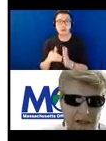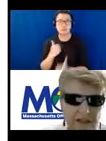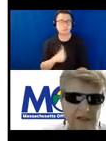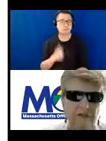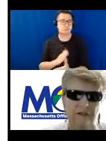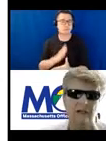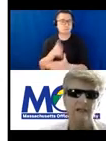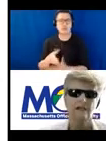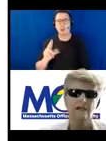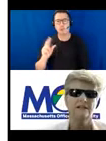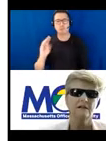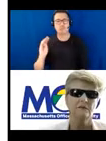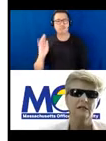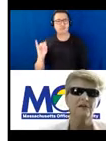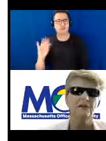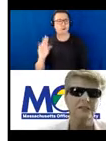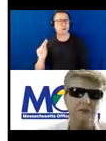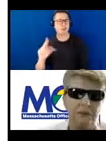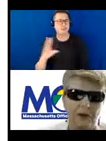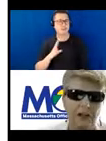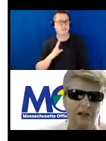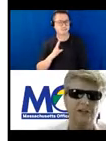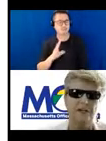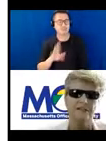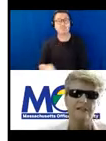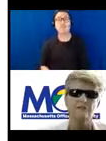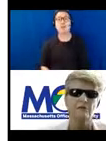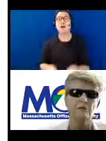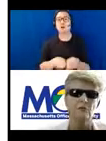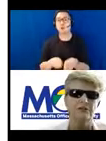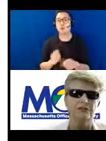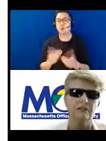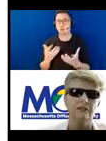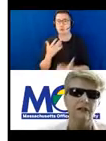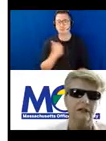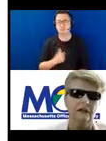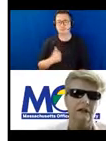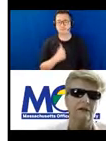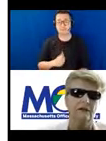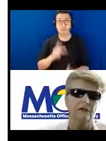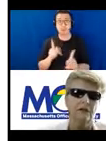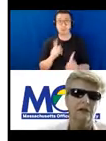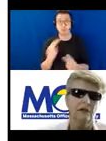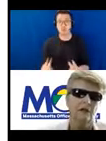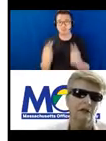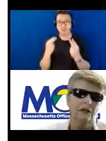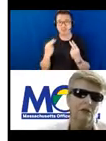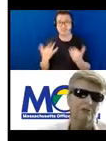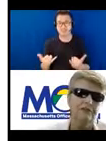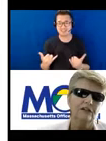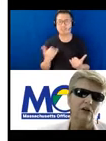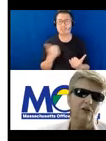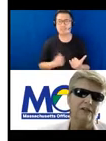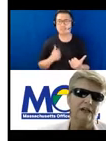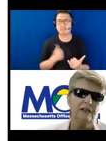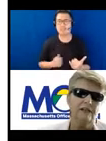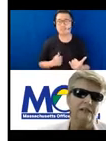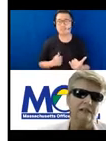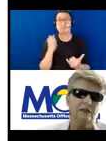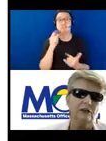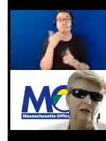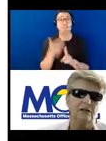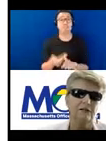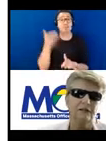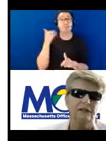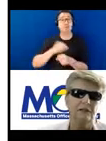that's fine, Jeff. And let me also apologize to everyone watching. I know, you know, pre-COVID-19,